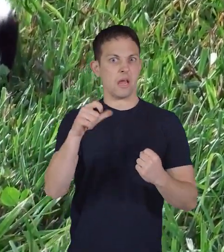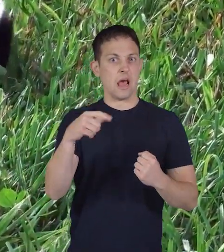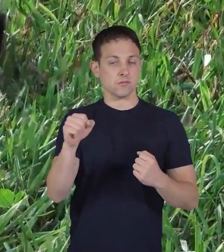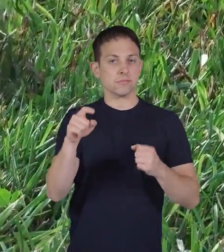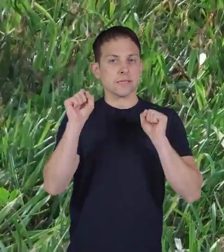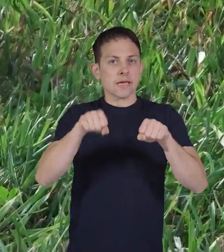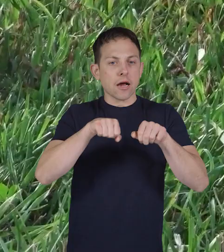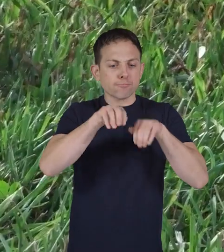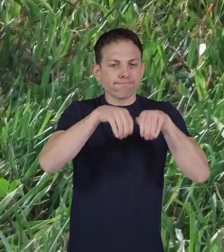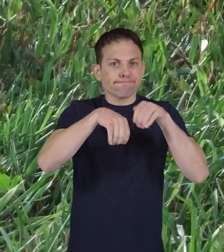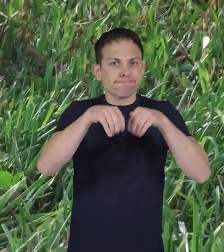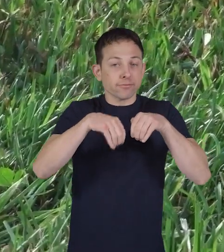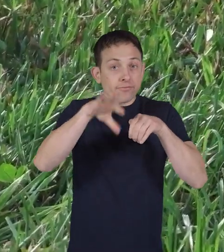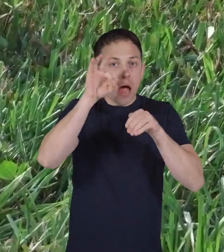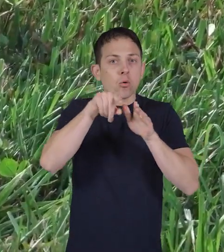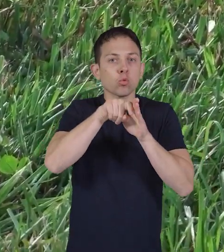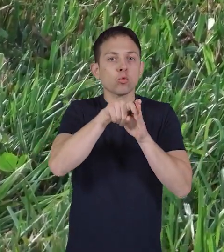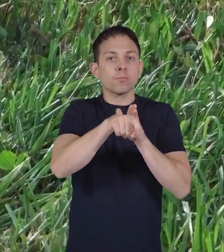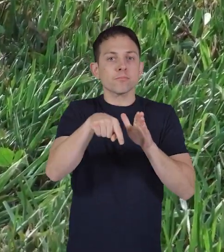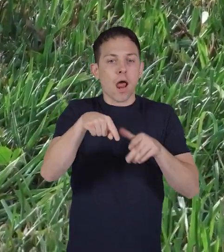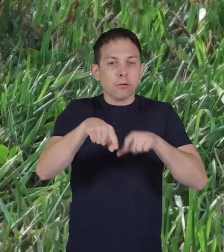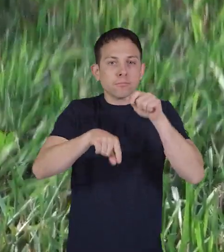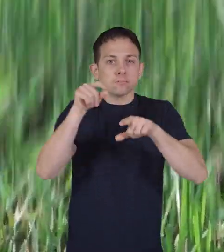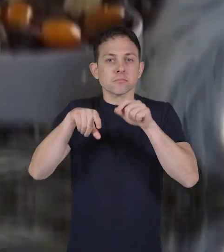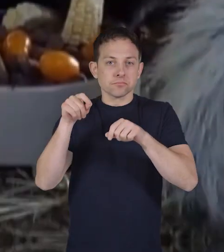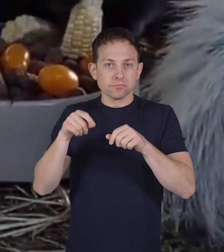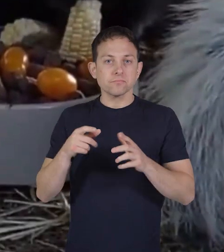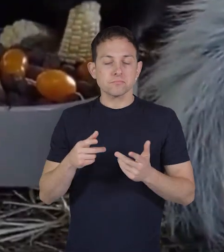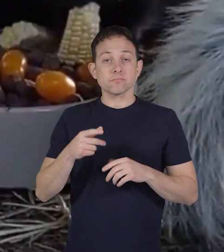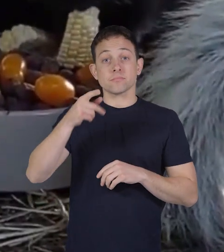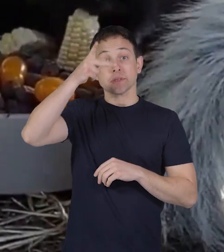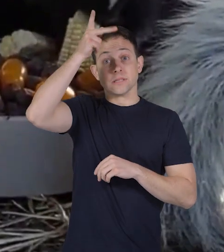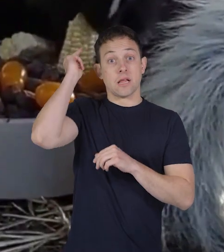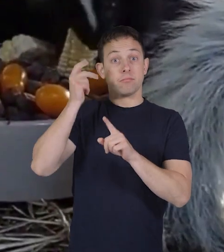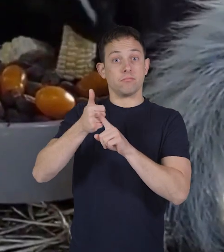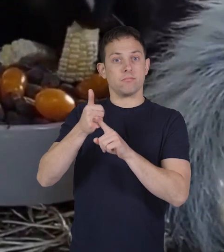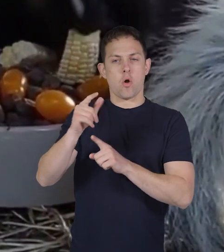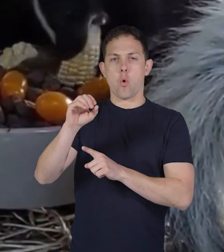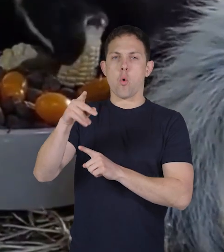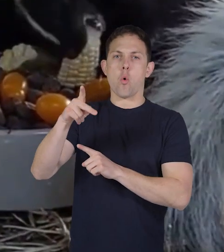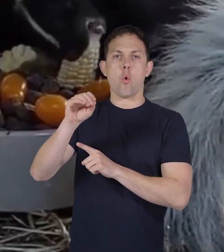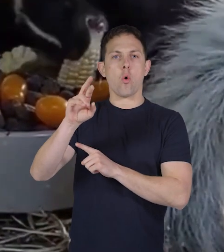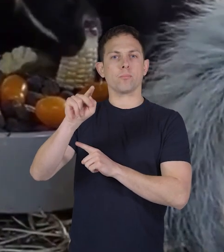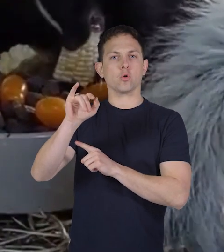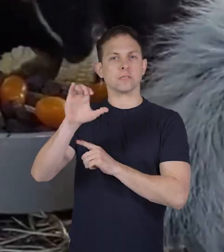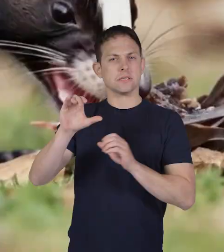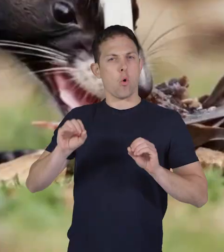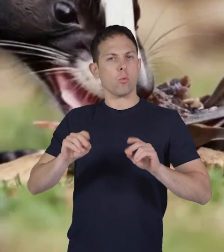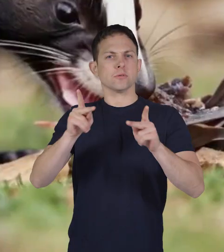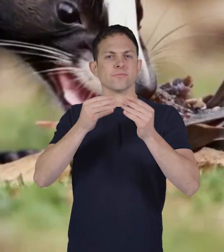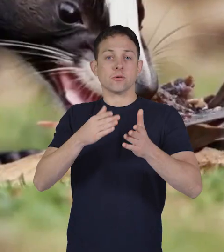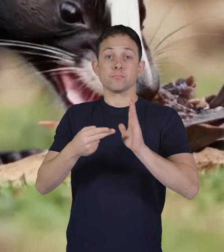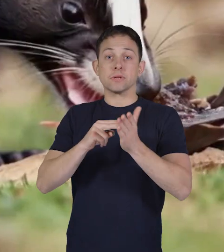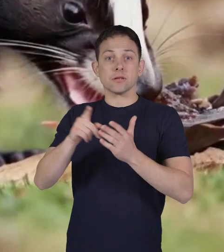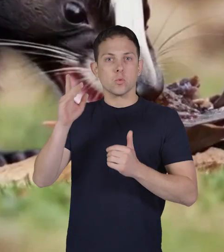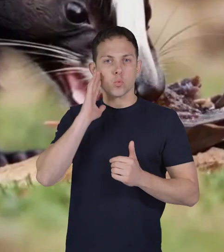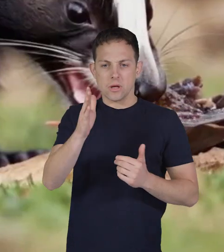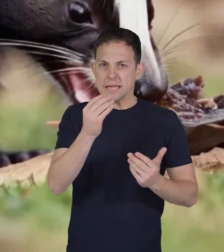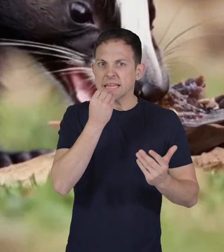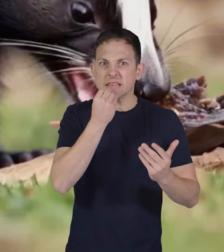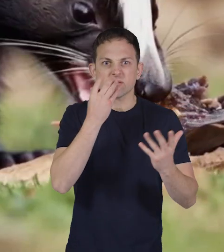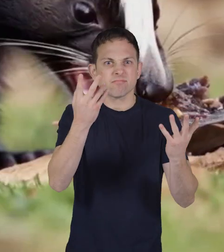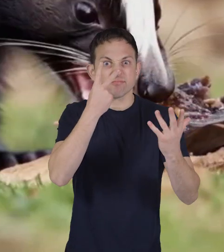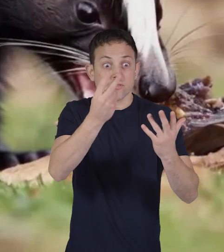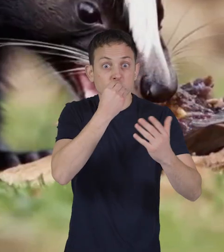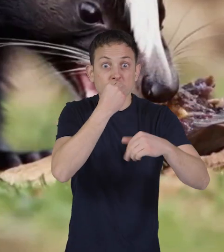help them dig up grubs and worms from the soil skunks are opportunistic feeders meaning they will eat